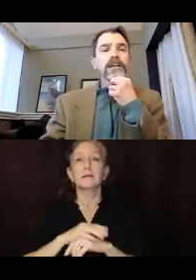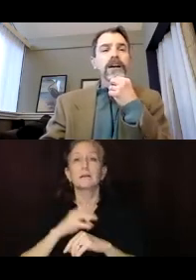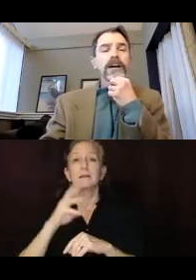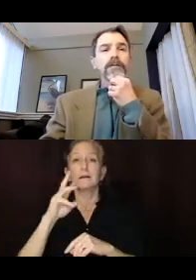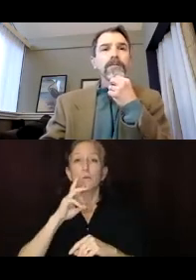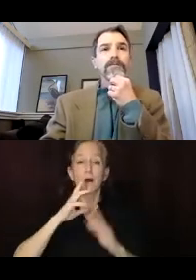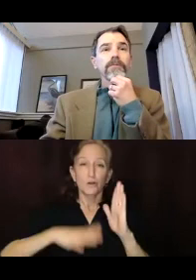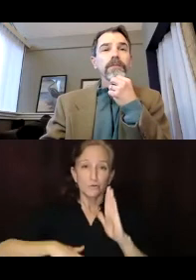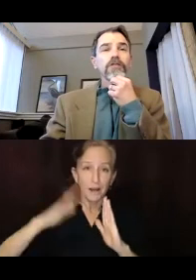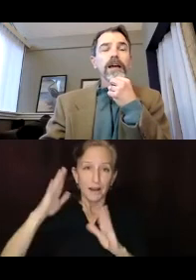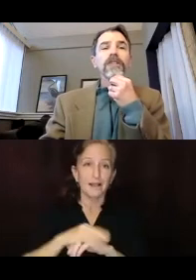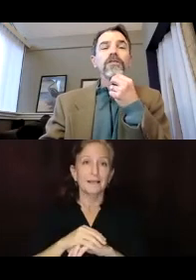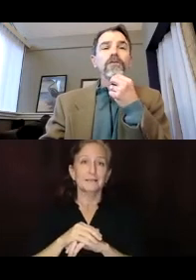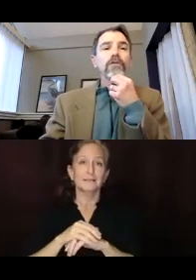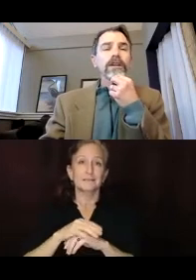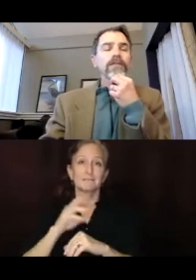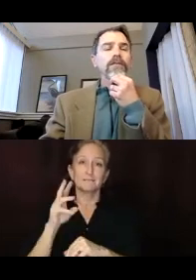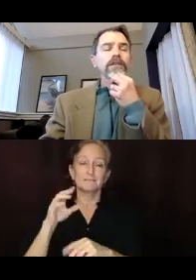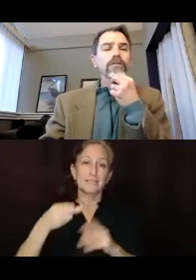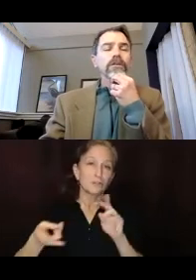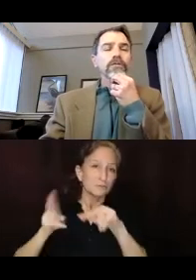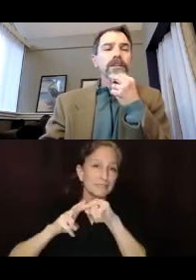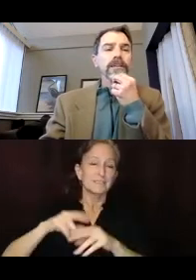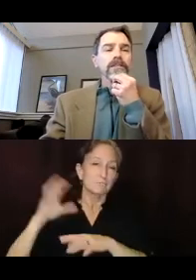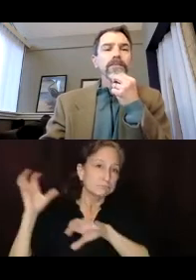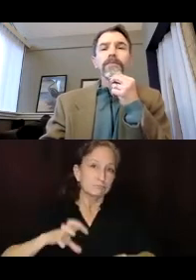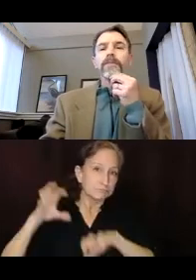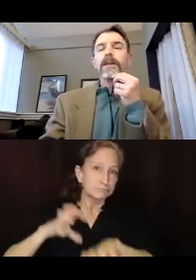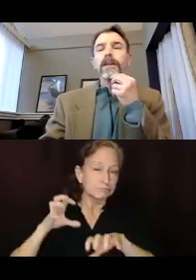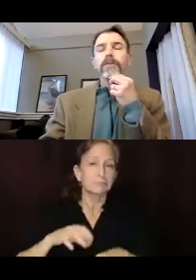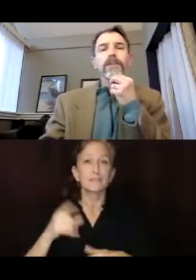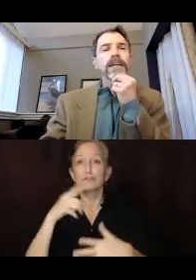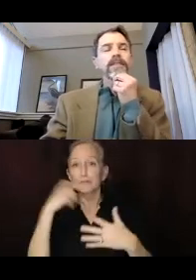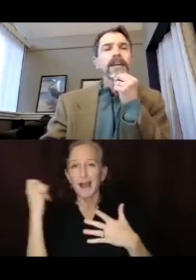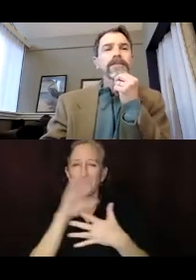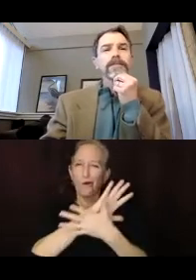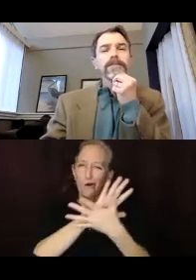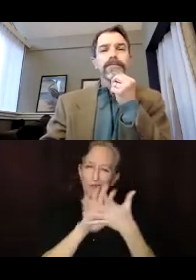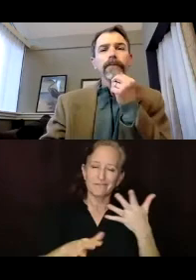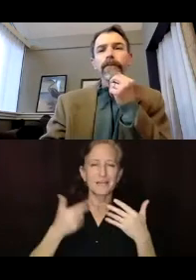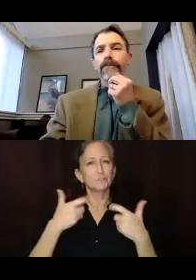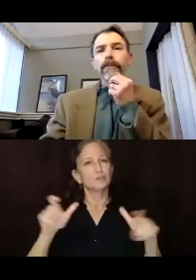um, challenges for us in terms of resilience. We can go to the next slide.